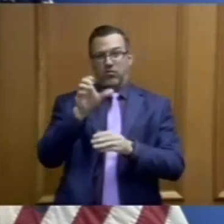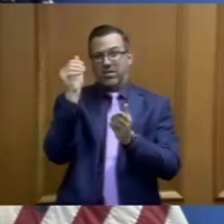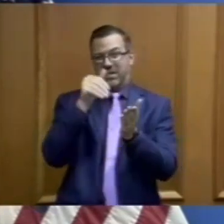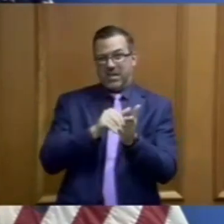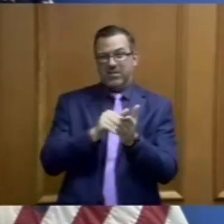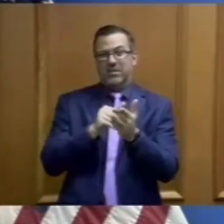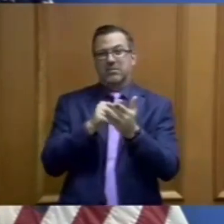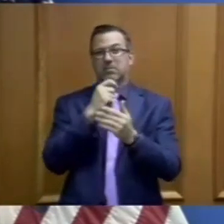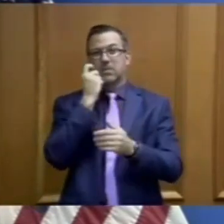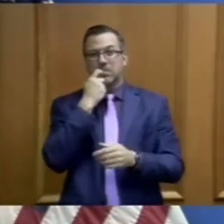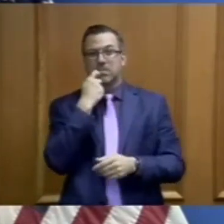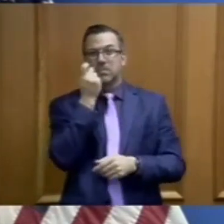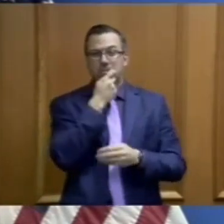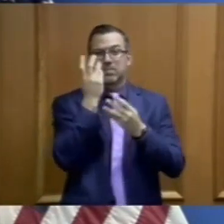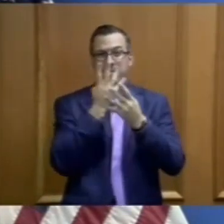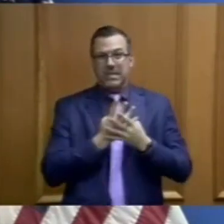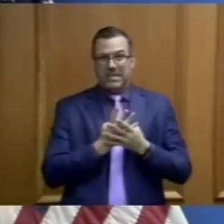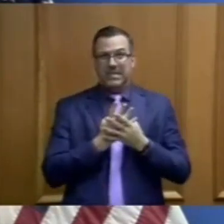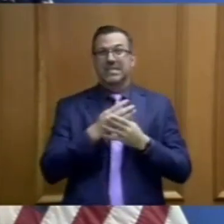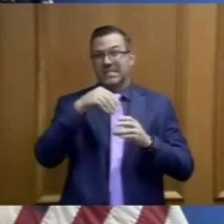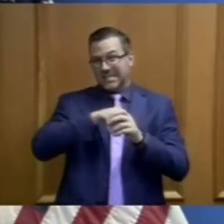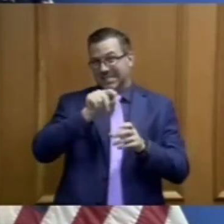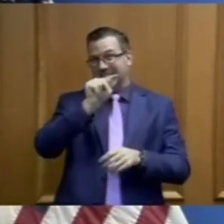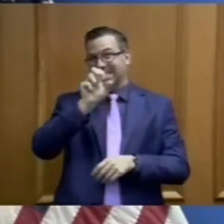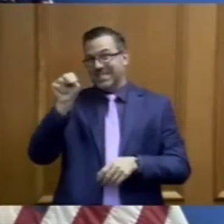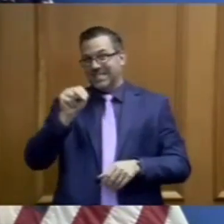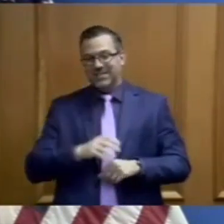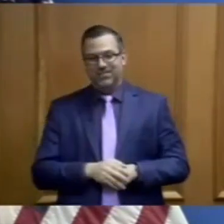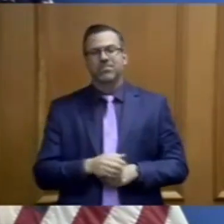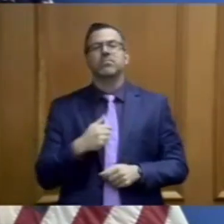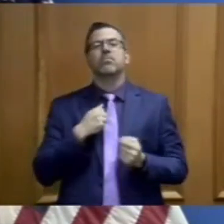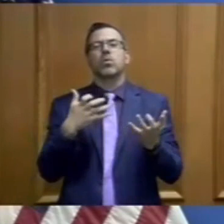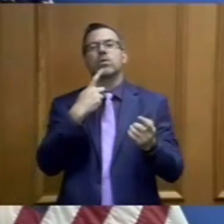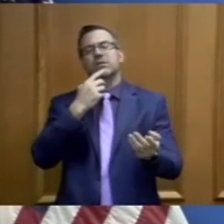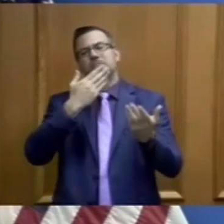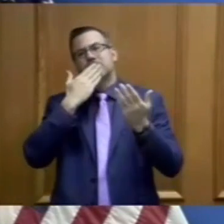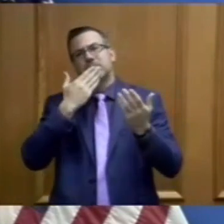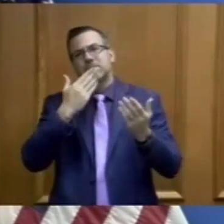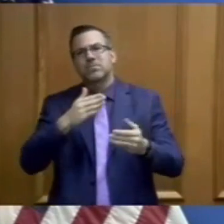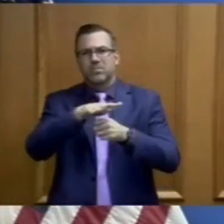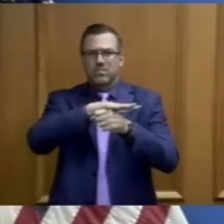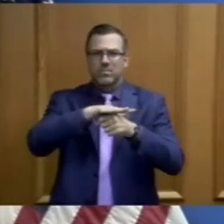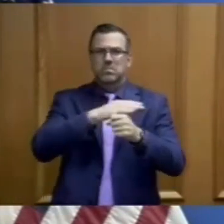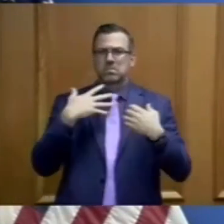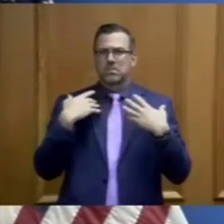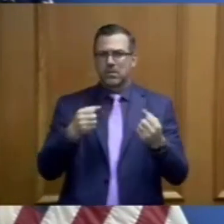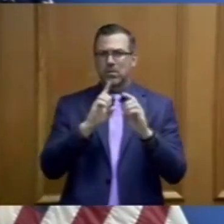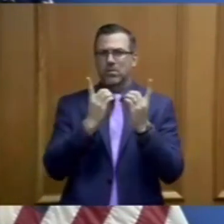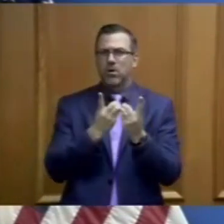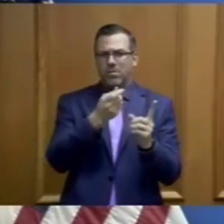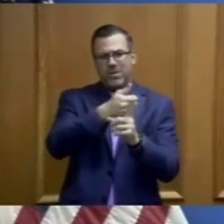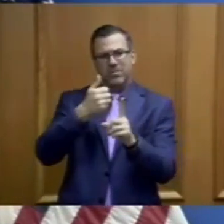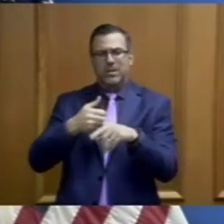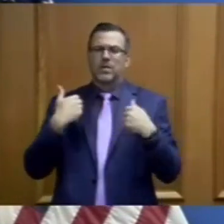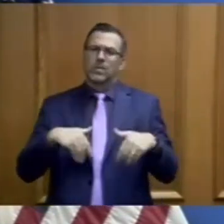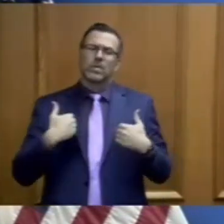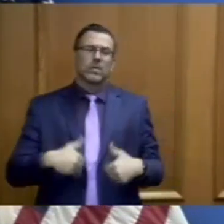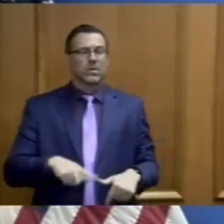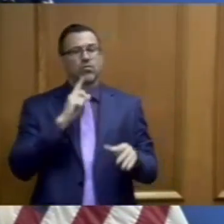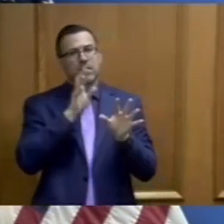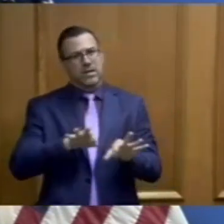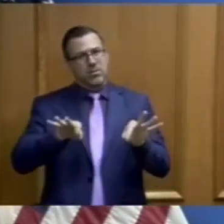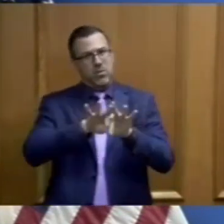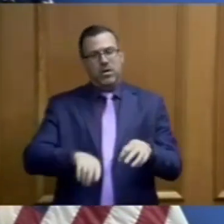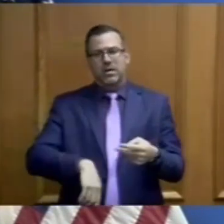far in Tennessee. I want to thank the local health departments that were so important and continue to be so important. Our